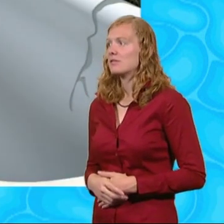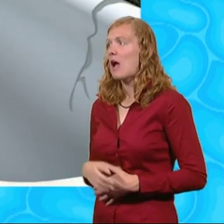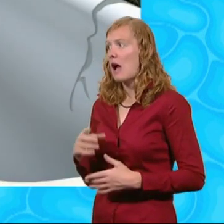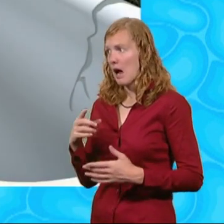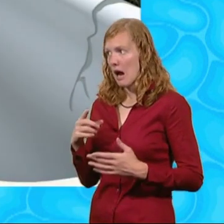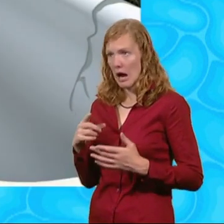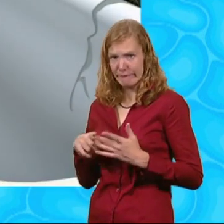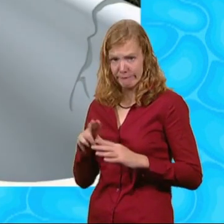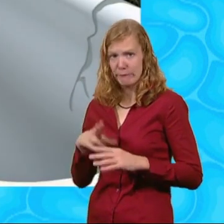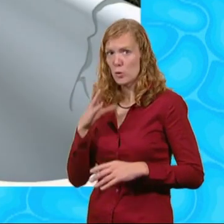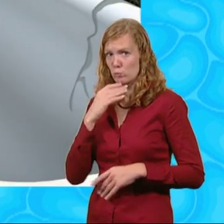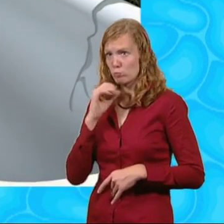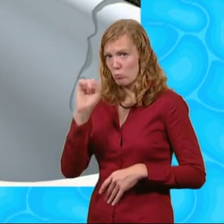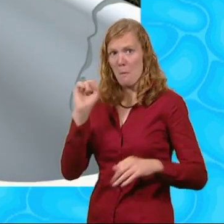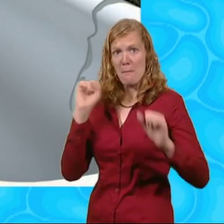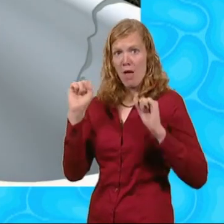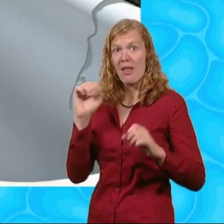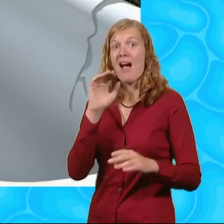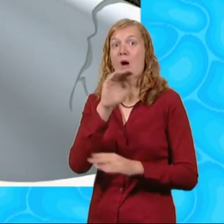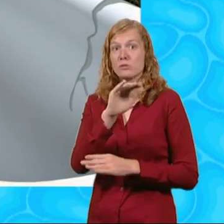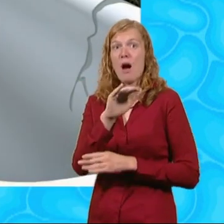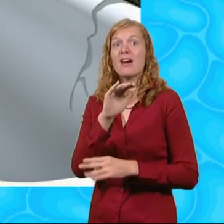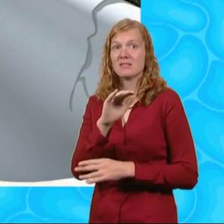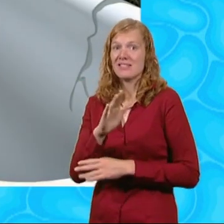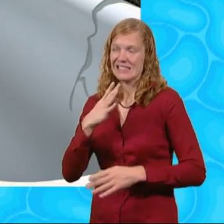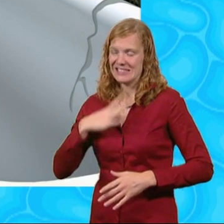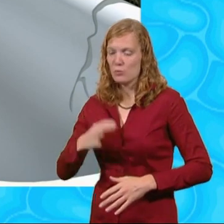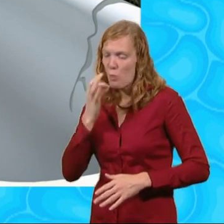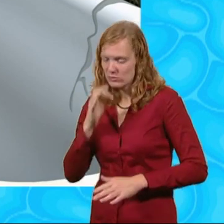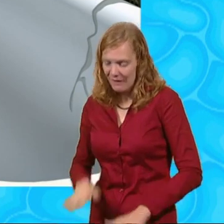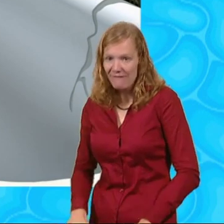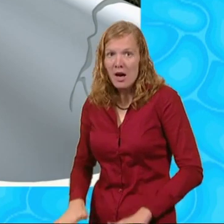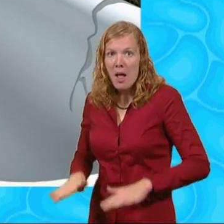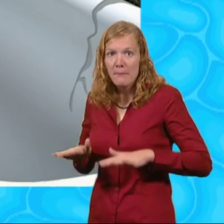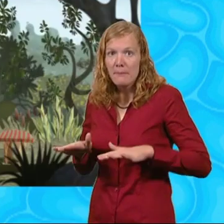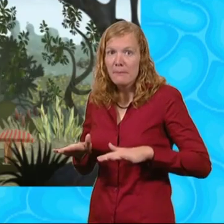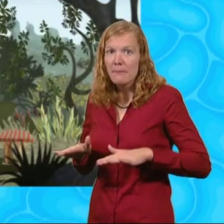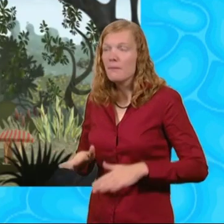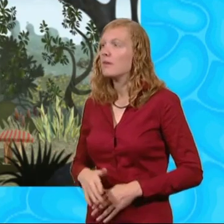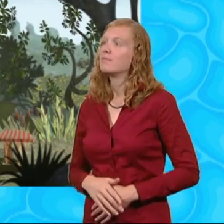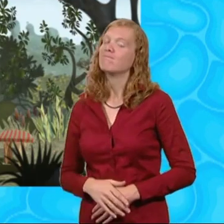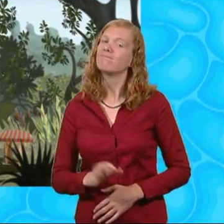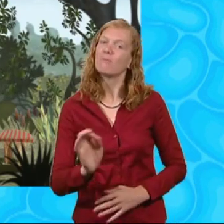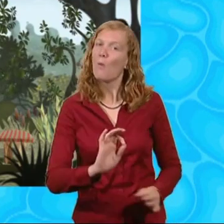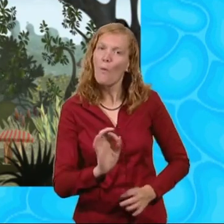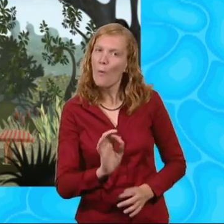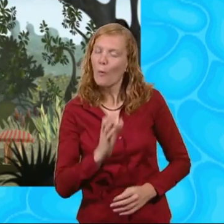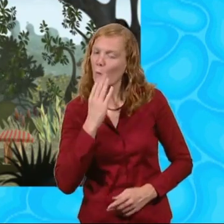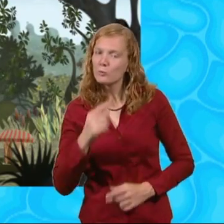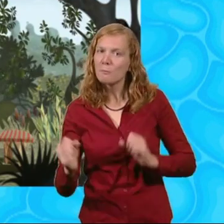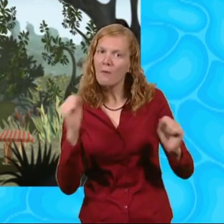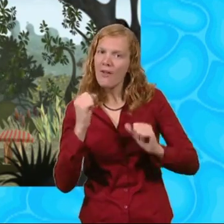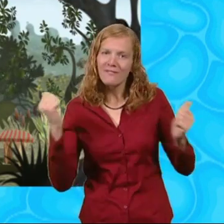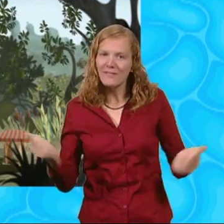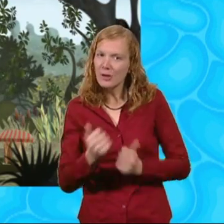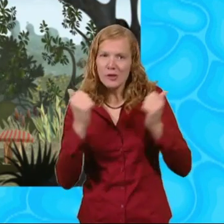Well, if I'm going to use your tub as an outdoor pool, you'll have to fill it with water. We're not going to use it as a